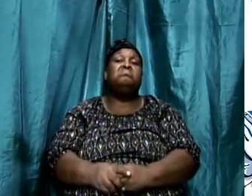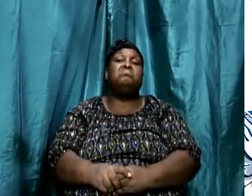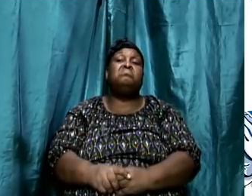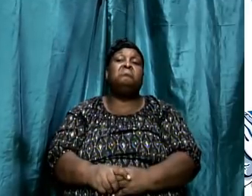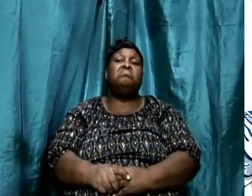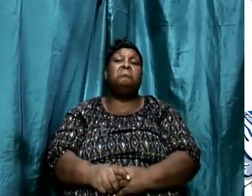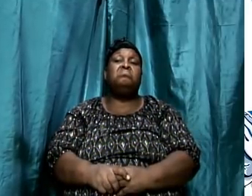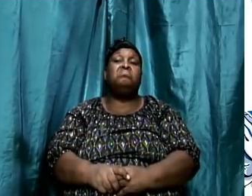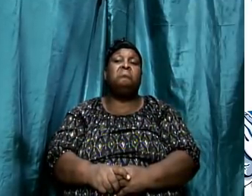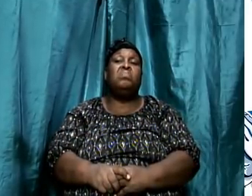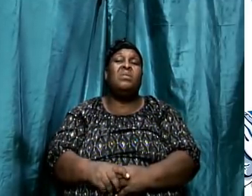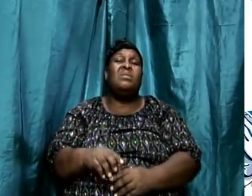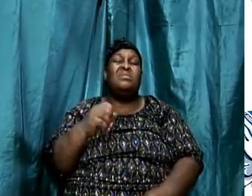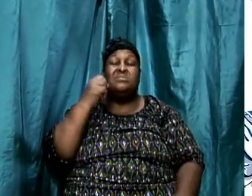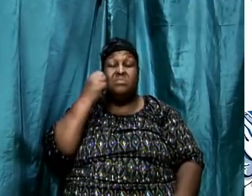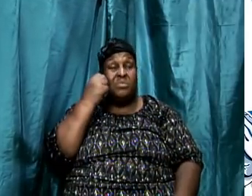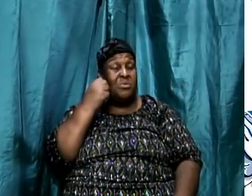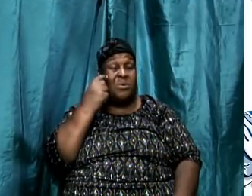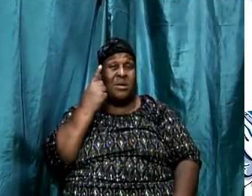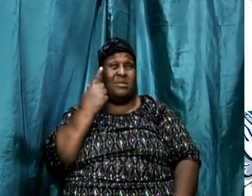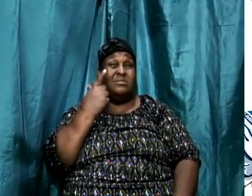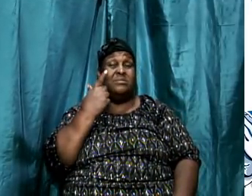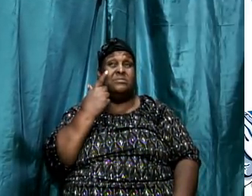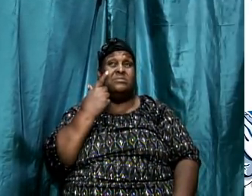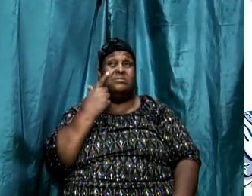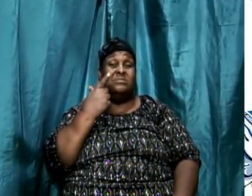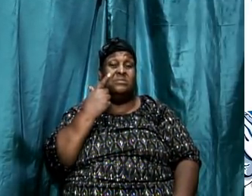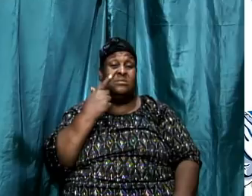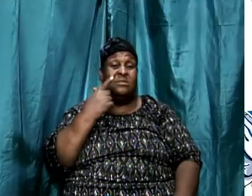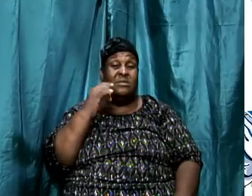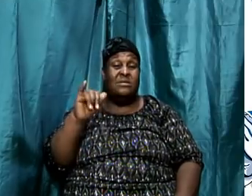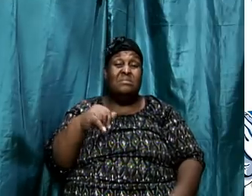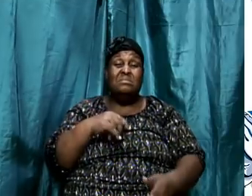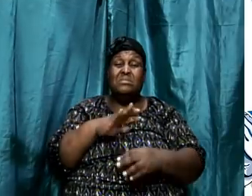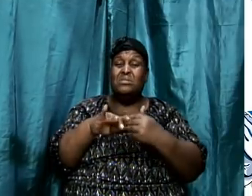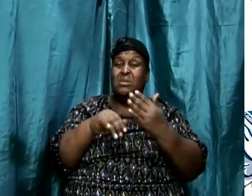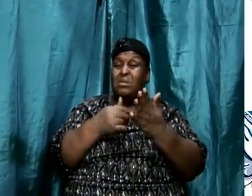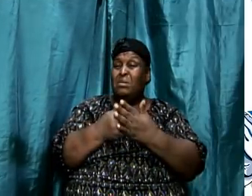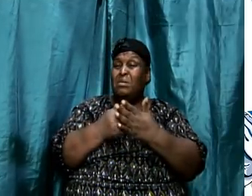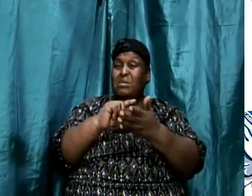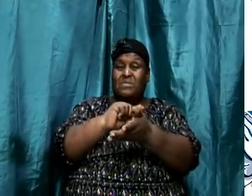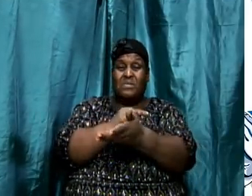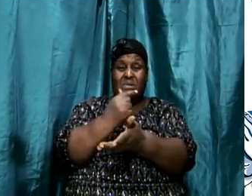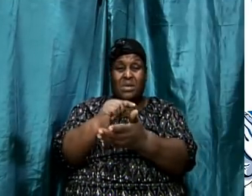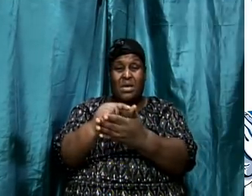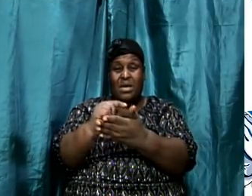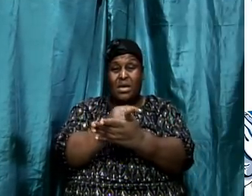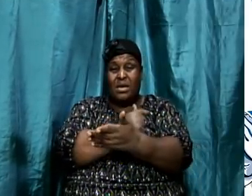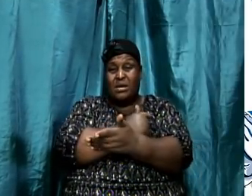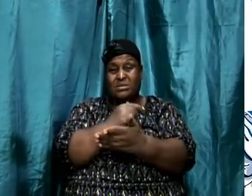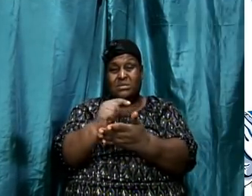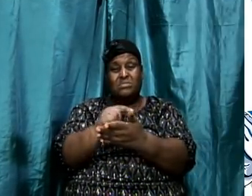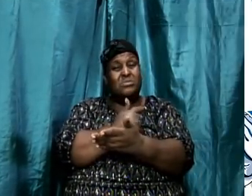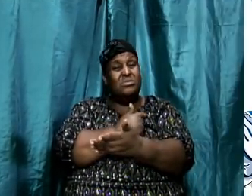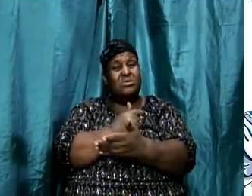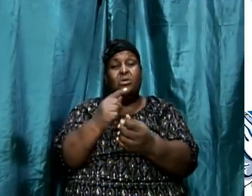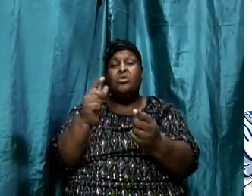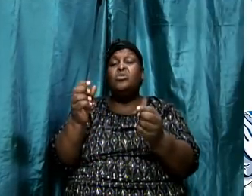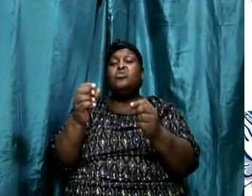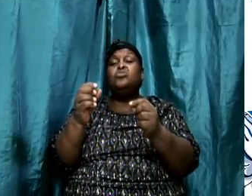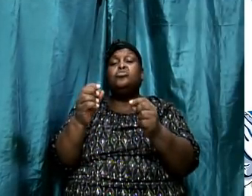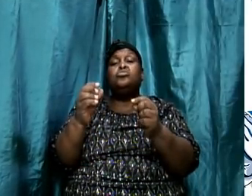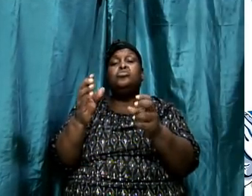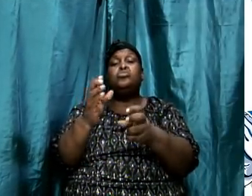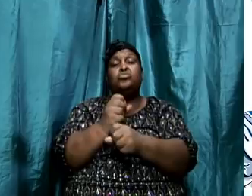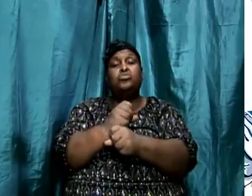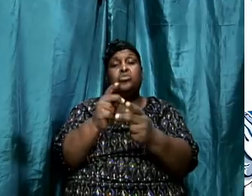Because you would be surprised that all of the Gospels, amen, took place in